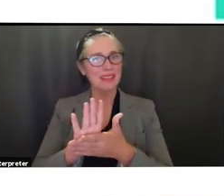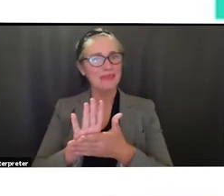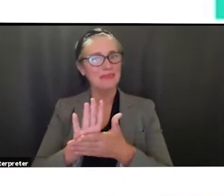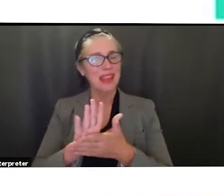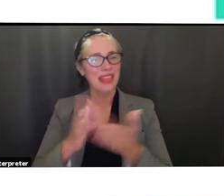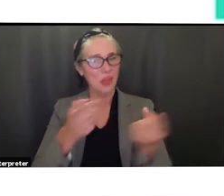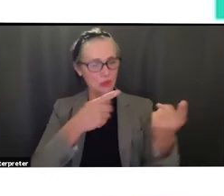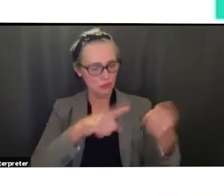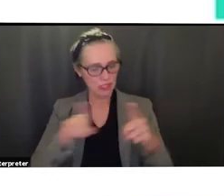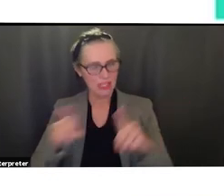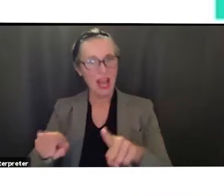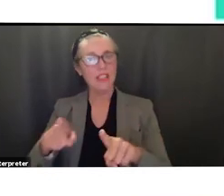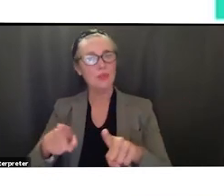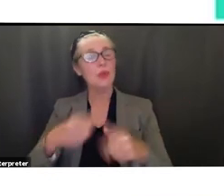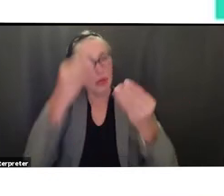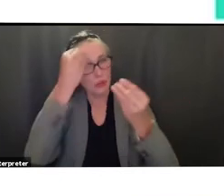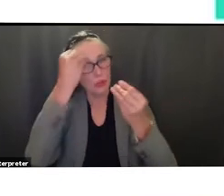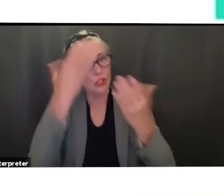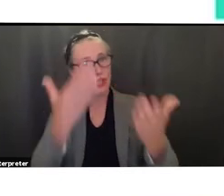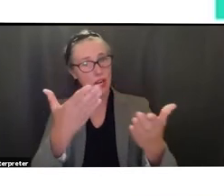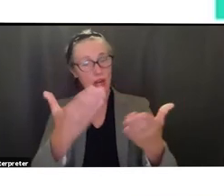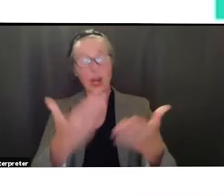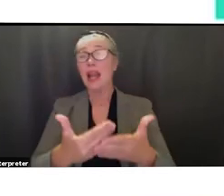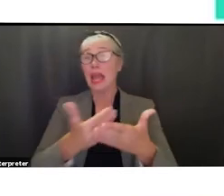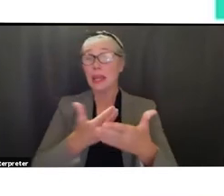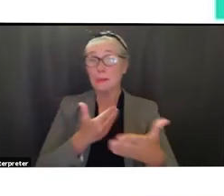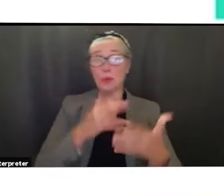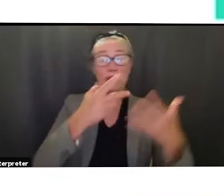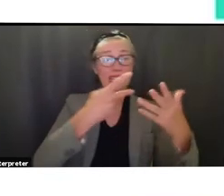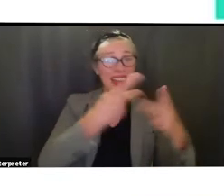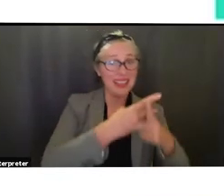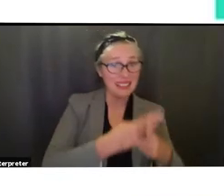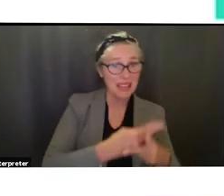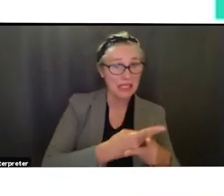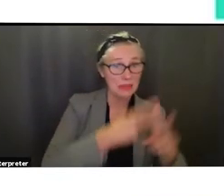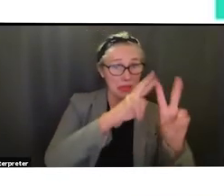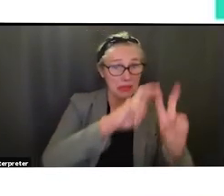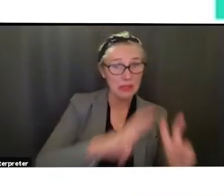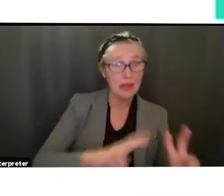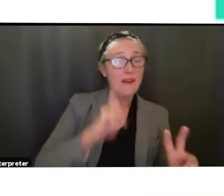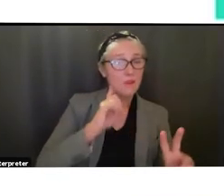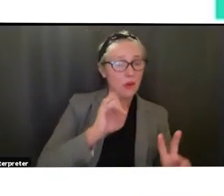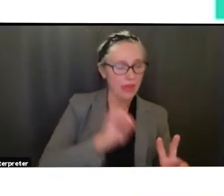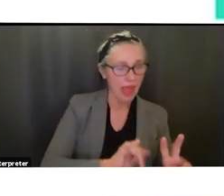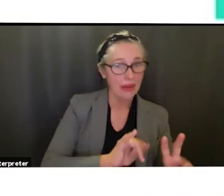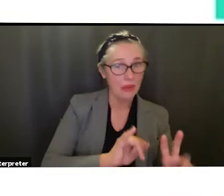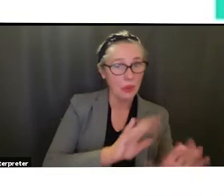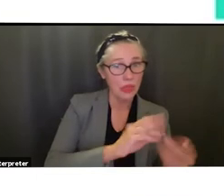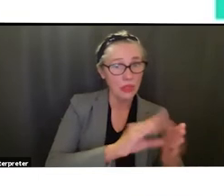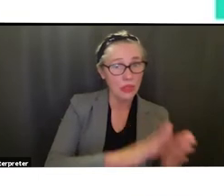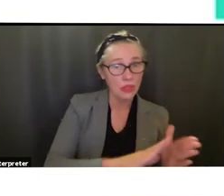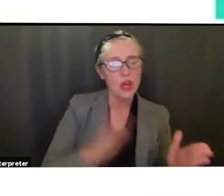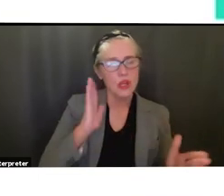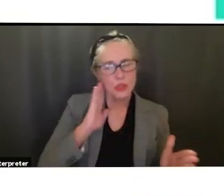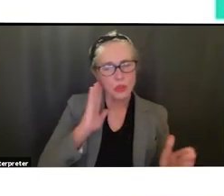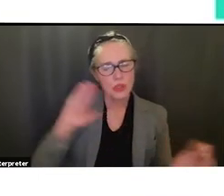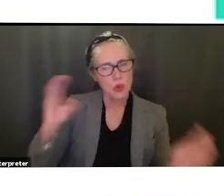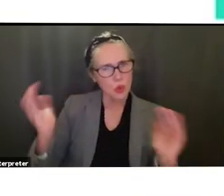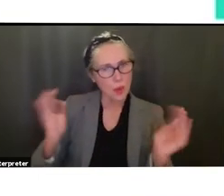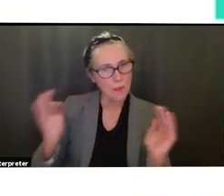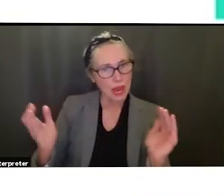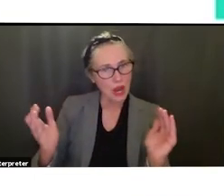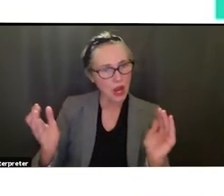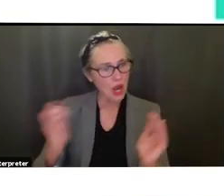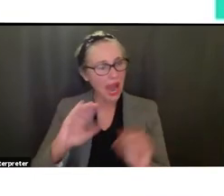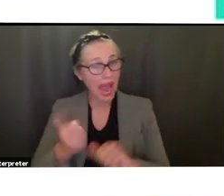and post assessments that our students are completing this week so that we can really gauge um our the fruits of our